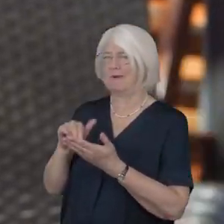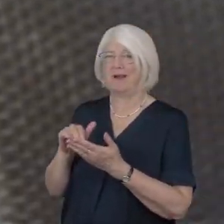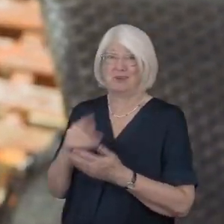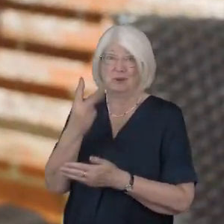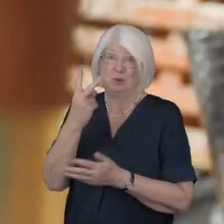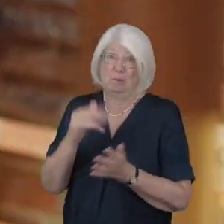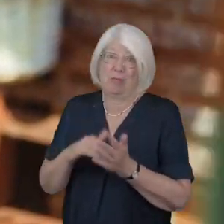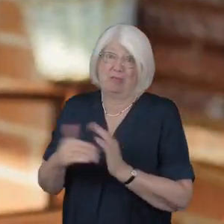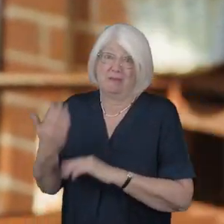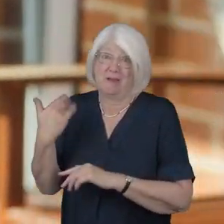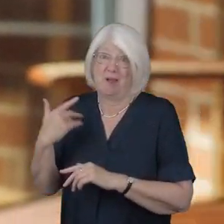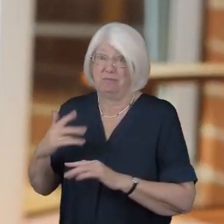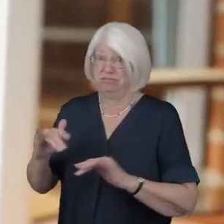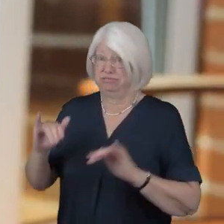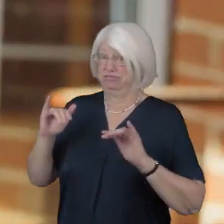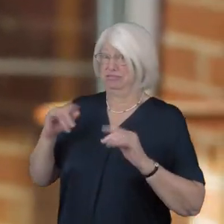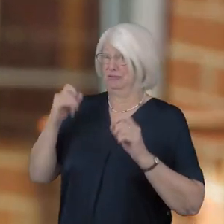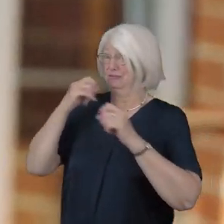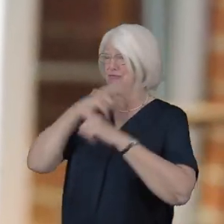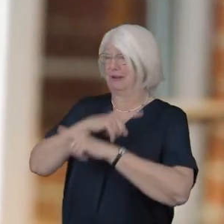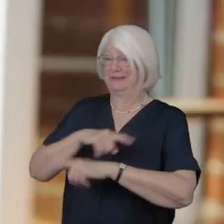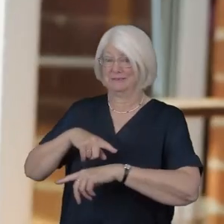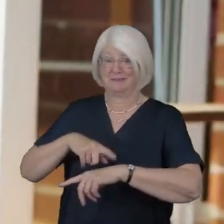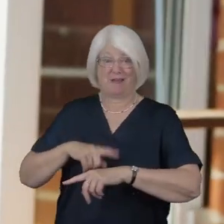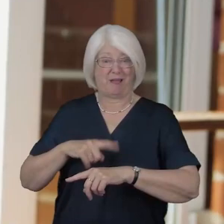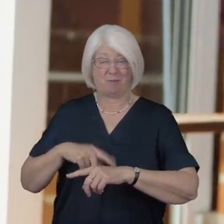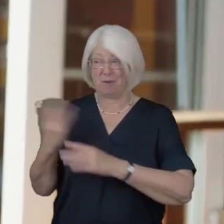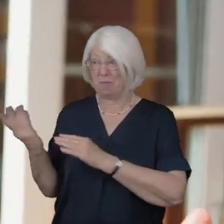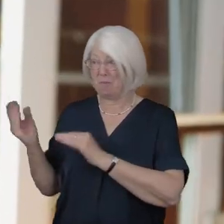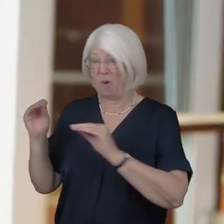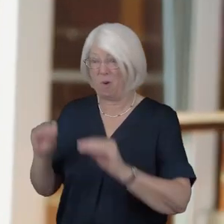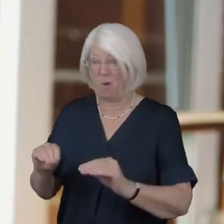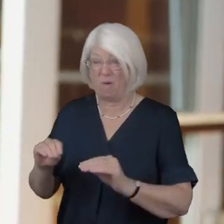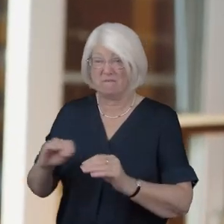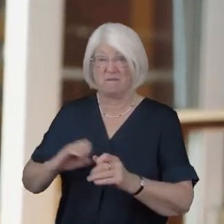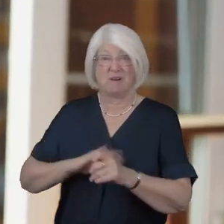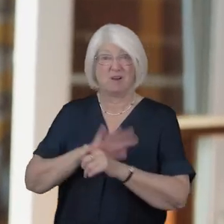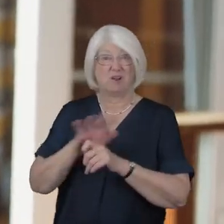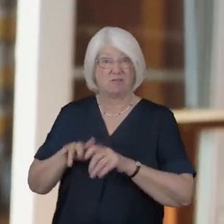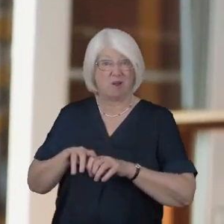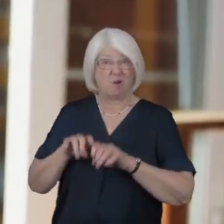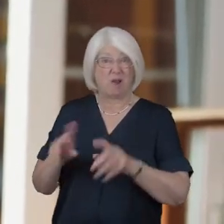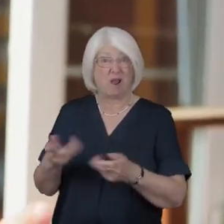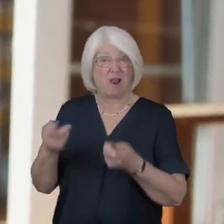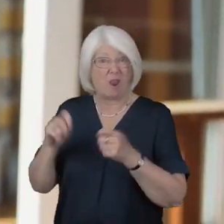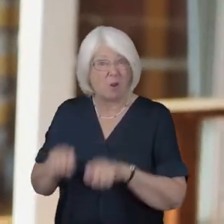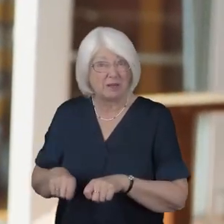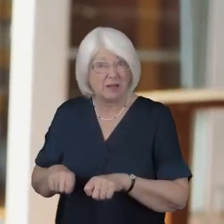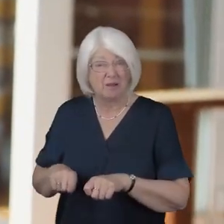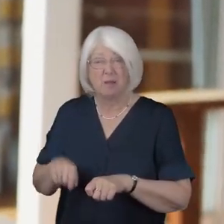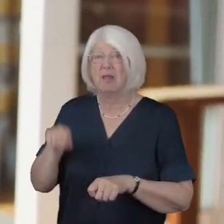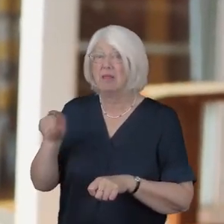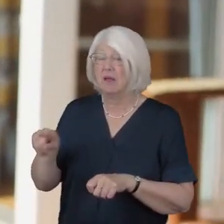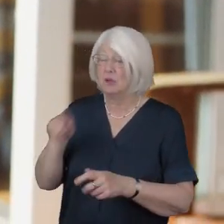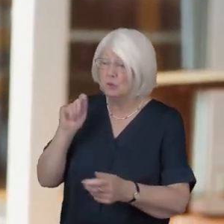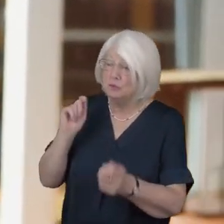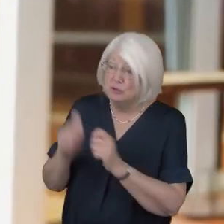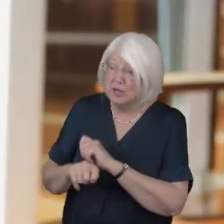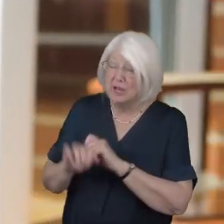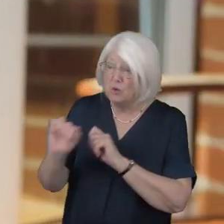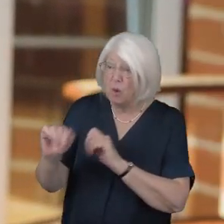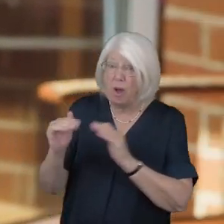two months ago so it's been a strange season hasn't it because not only have we had coronavirus but you've also changed your